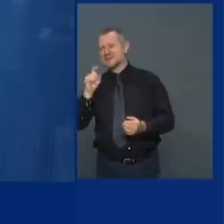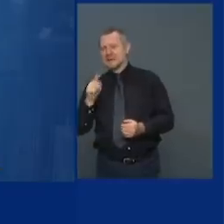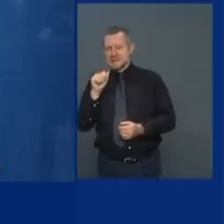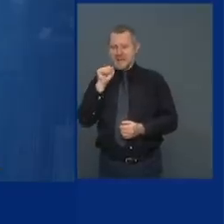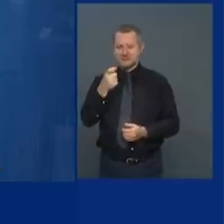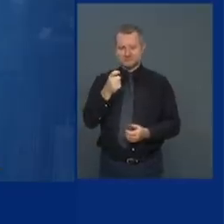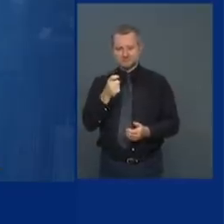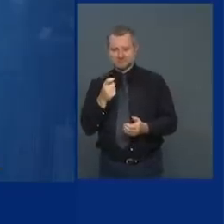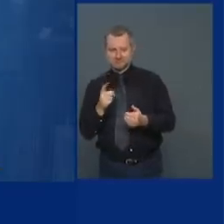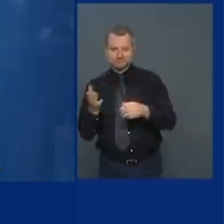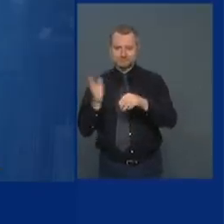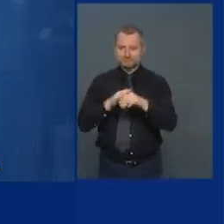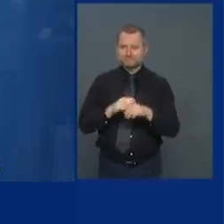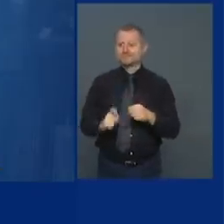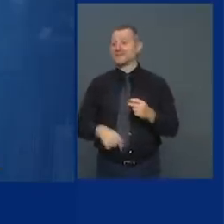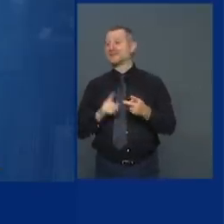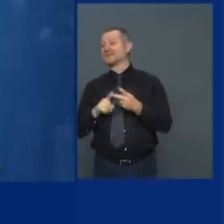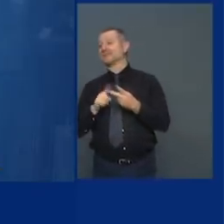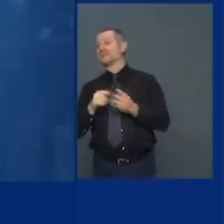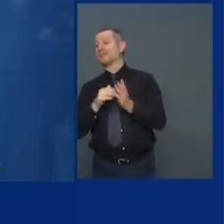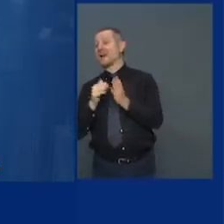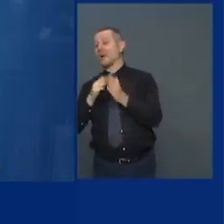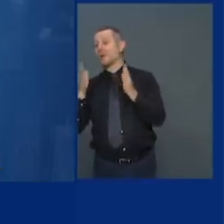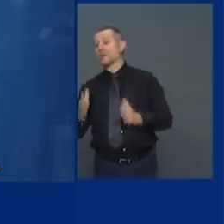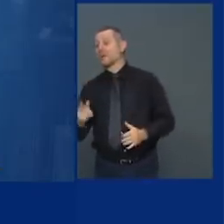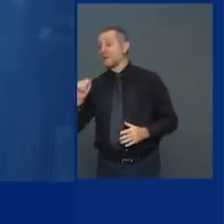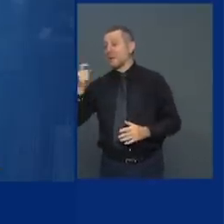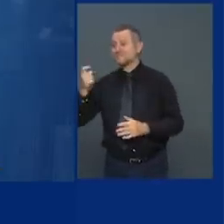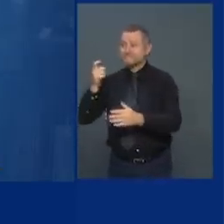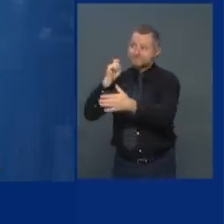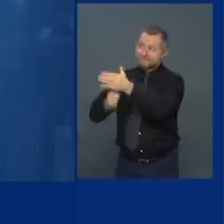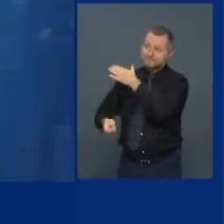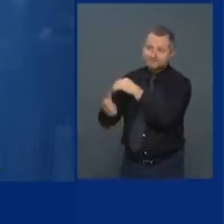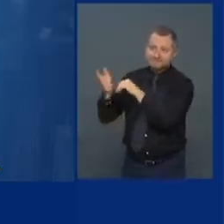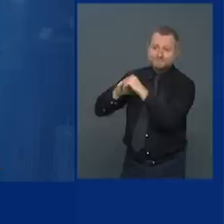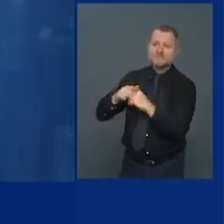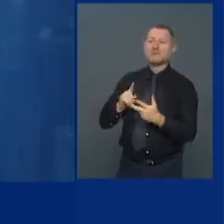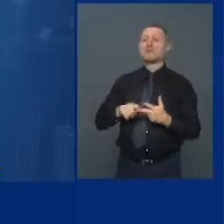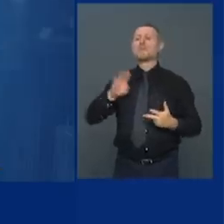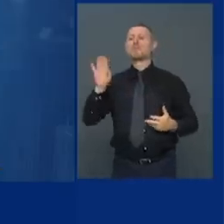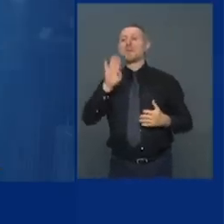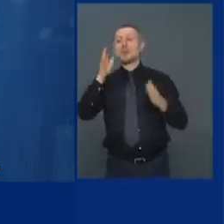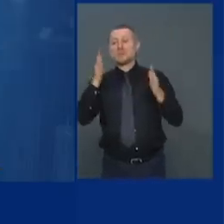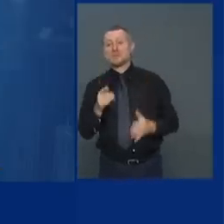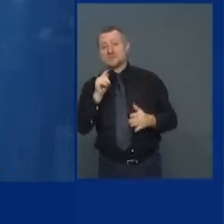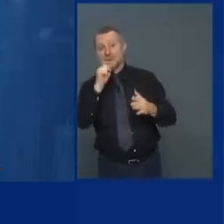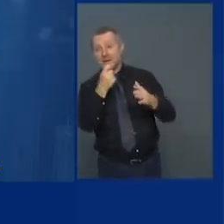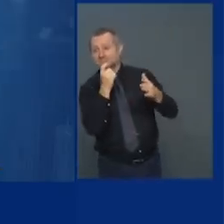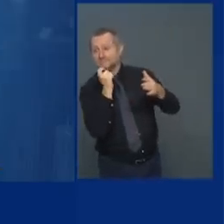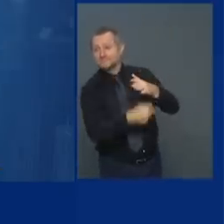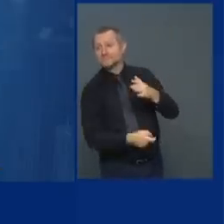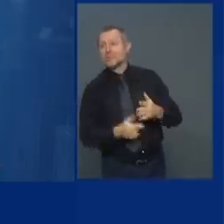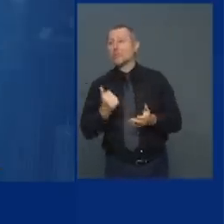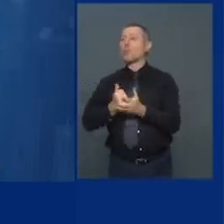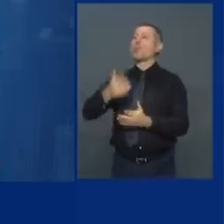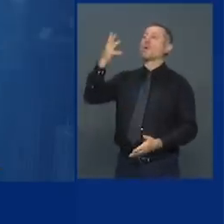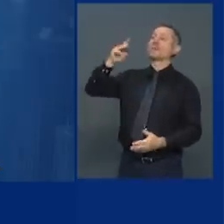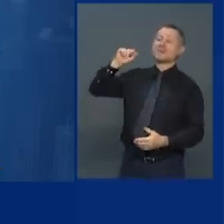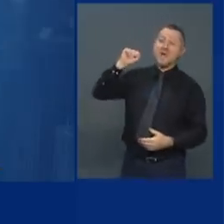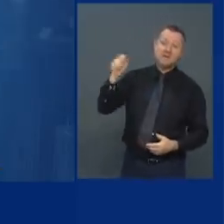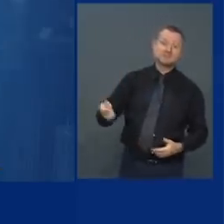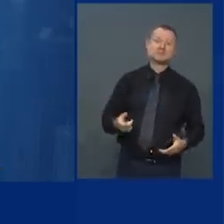tax billionaires tax wealth tax cutting expenses dramatically